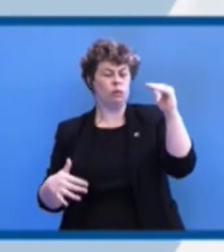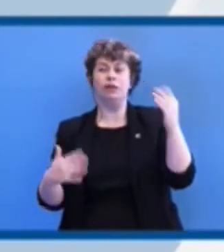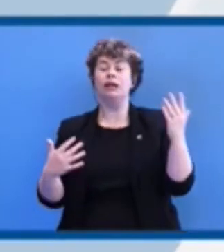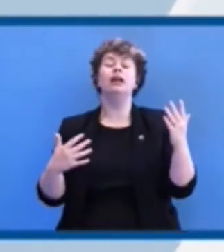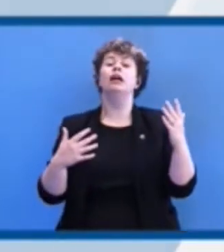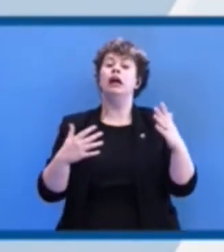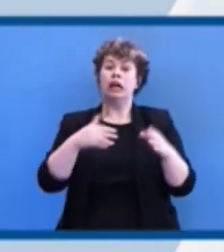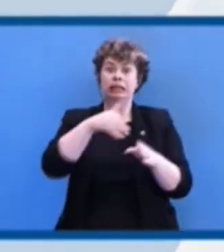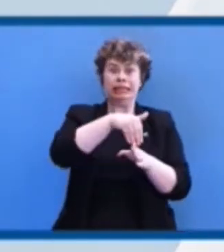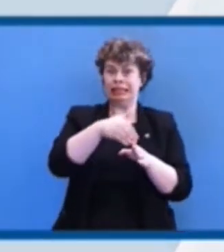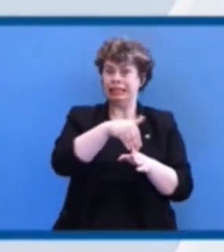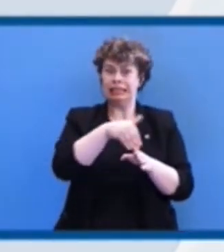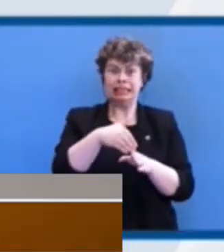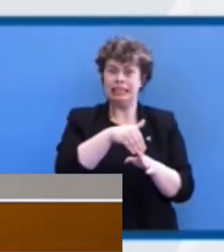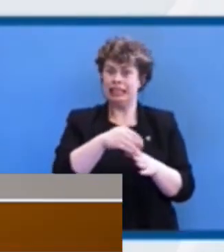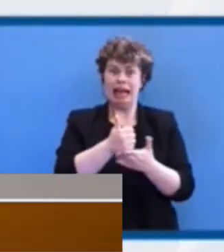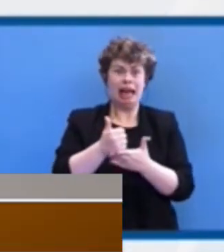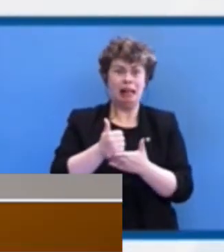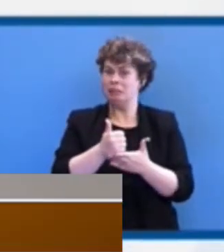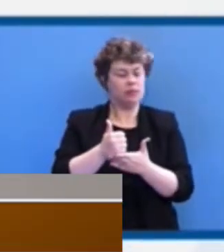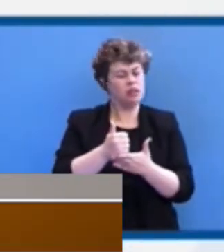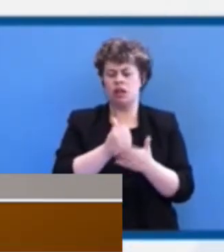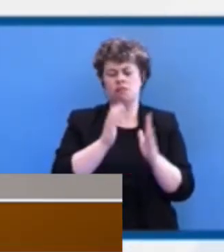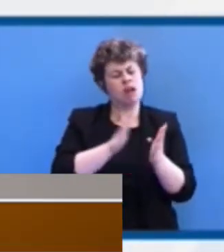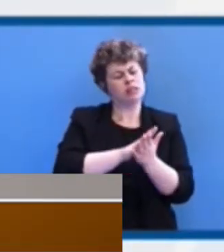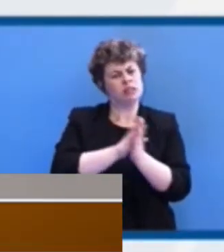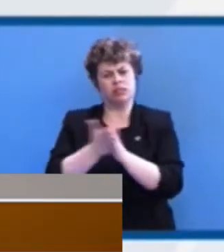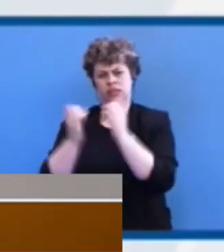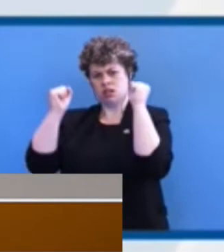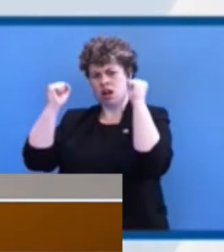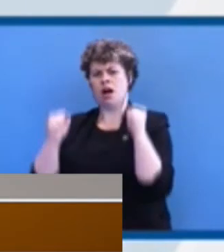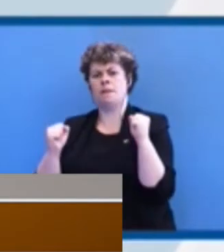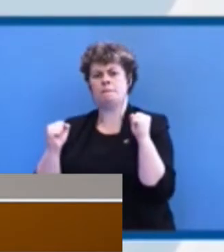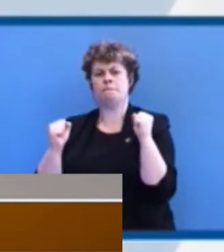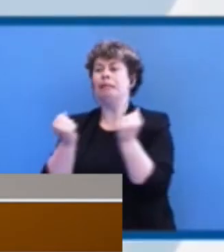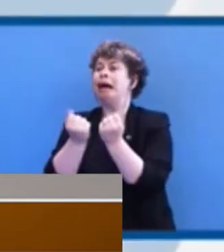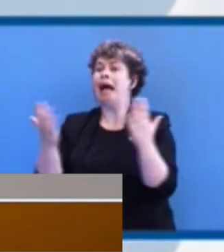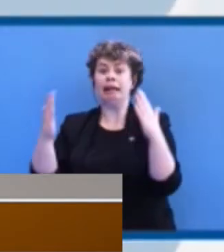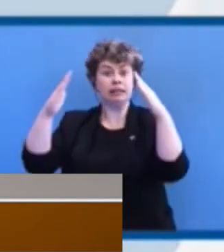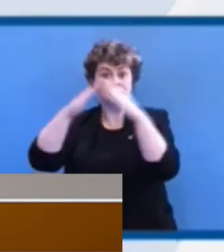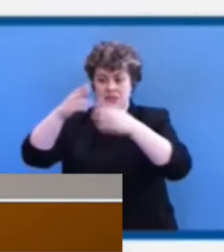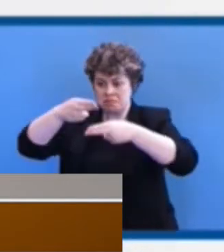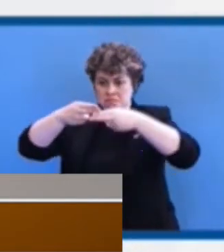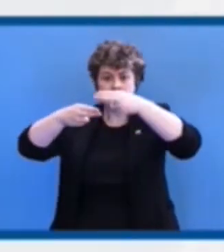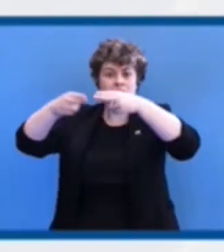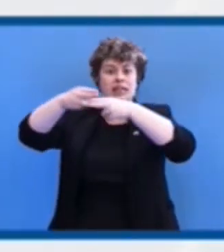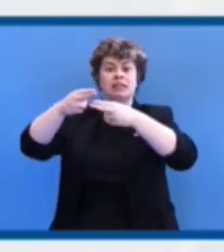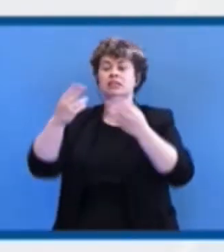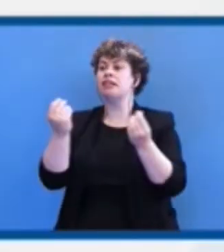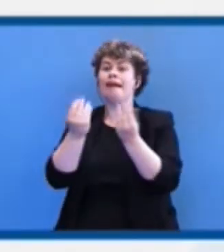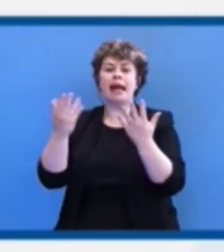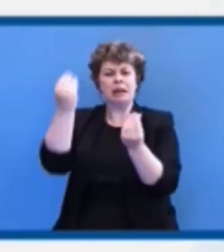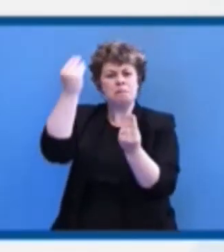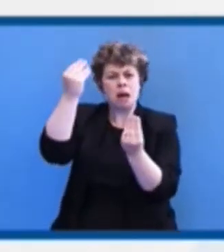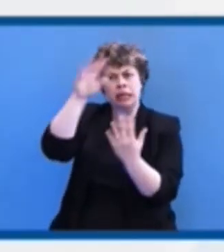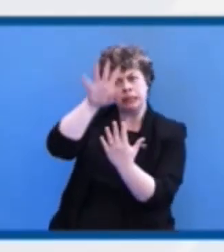mantra. Every new building, every new social programme, every budget and every initiative must be